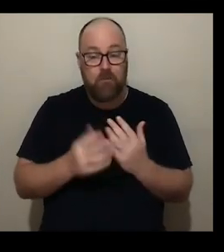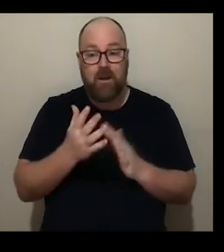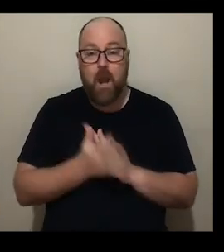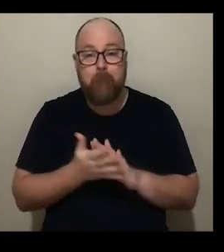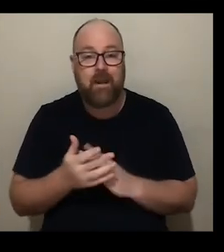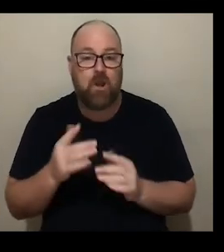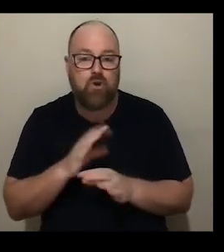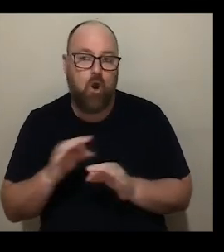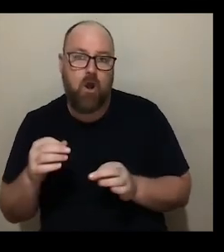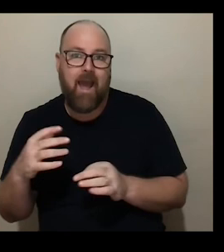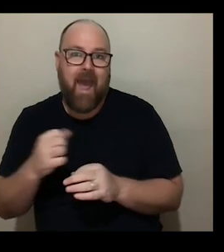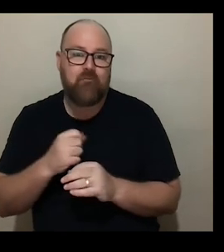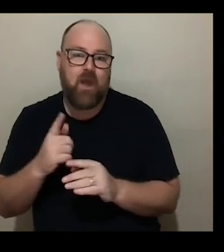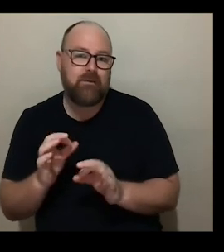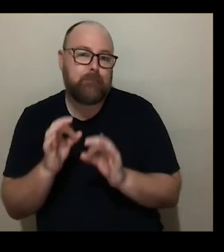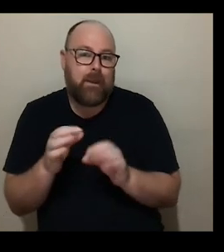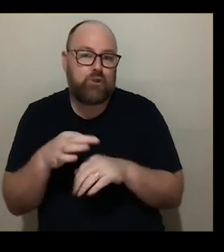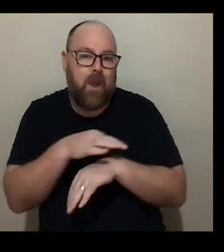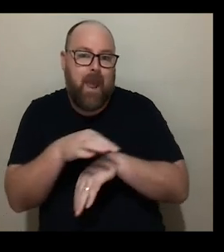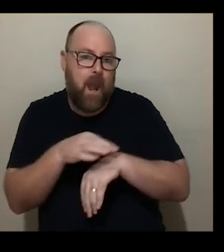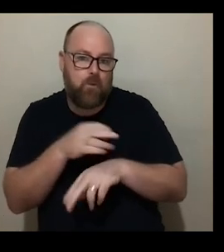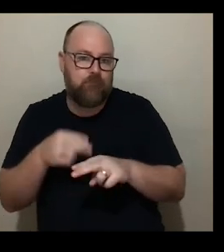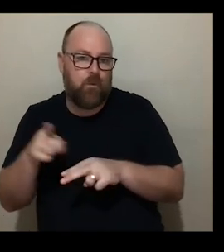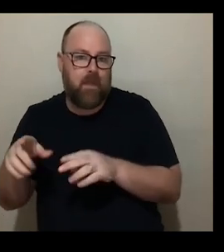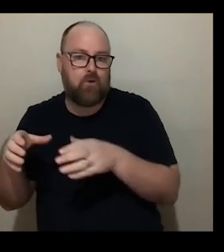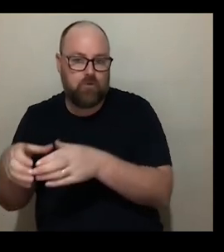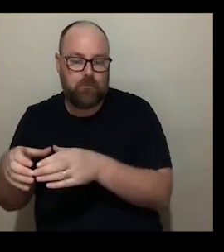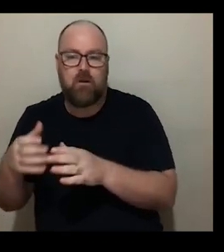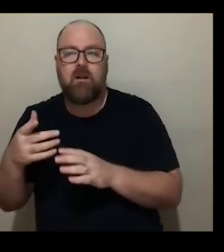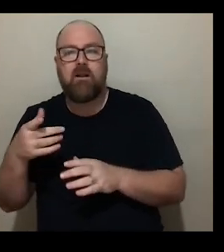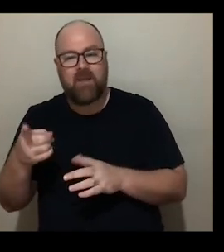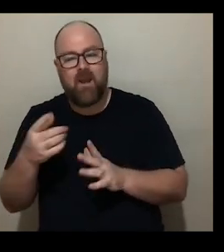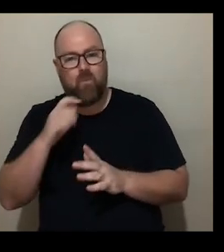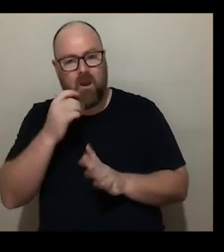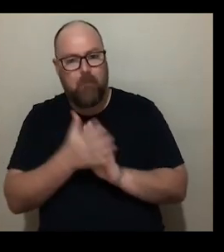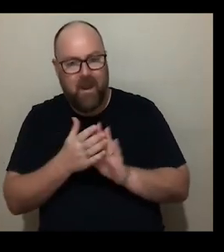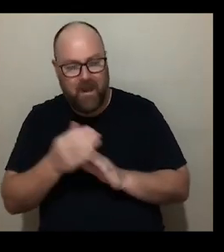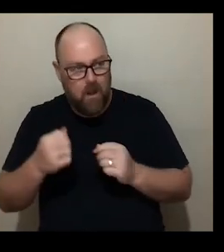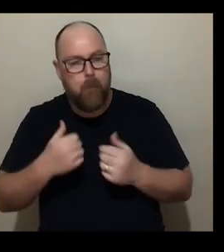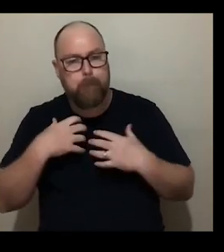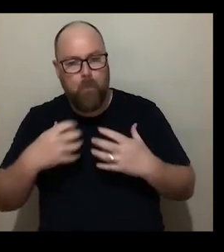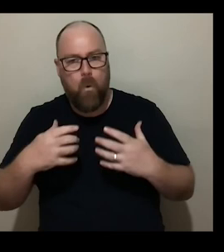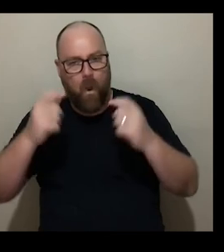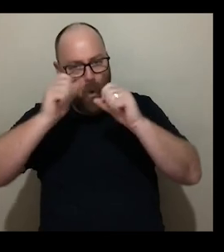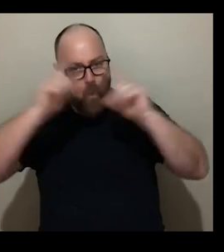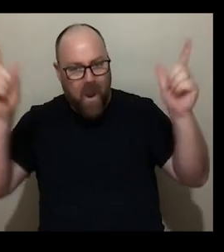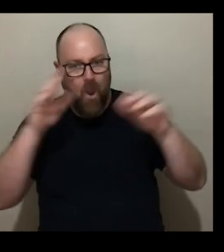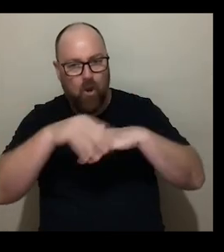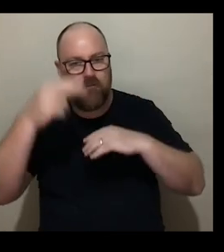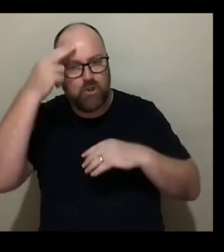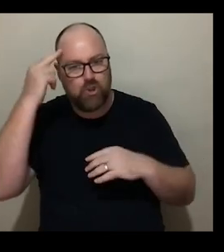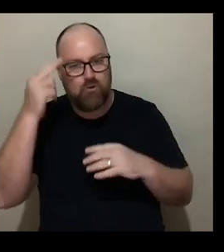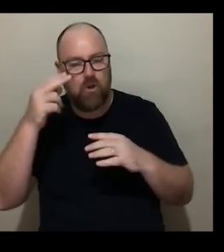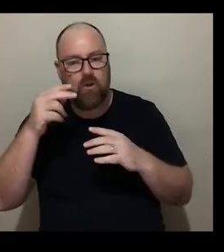having to program special hours um a greater awareness of neurodivergence um